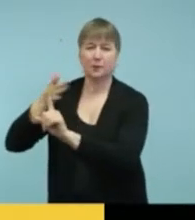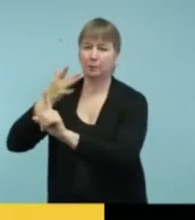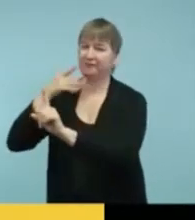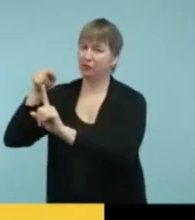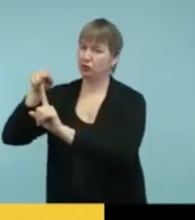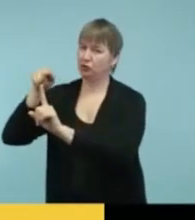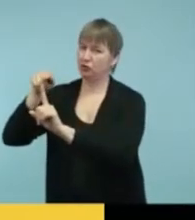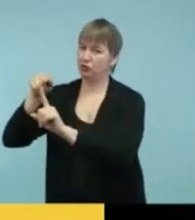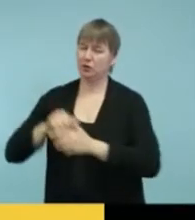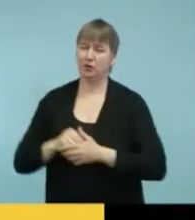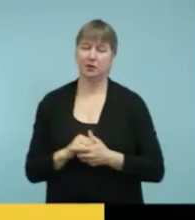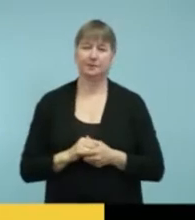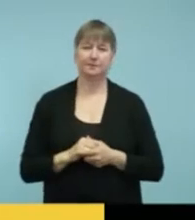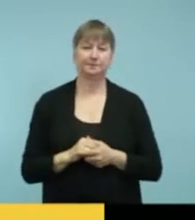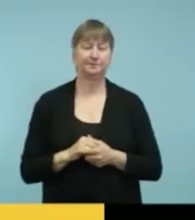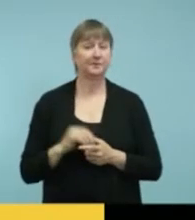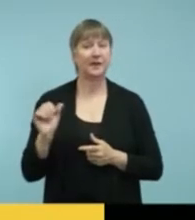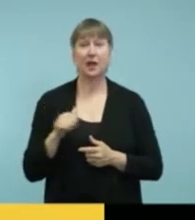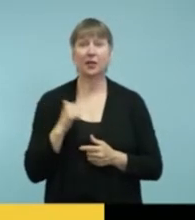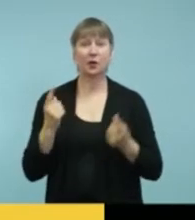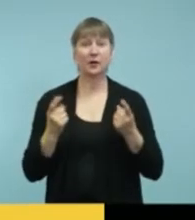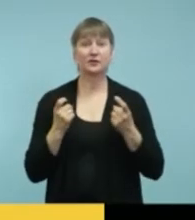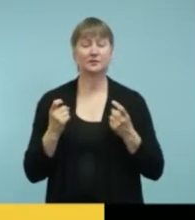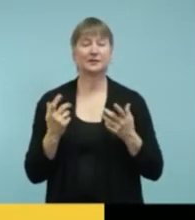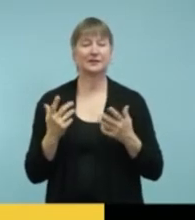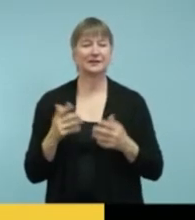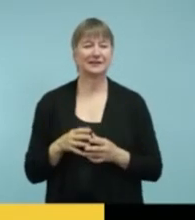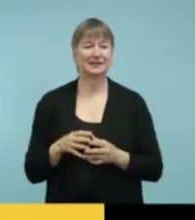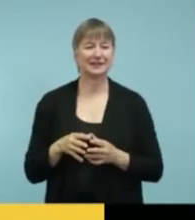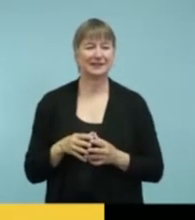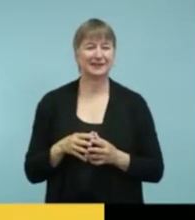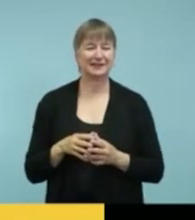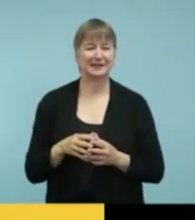All right. Any other questions? Oh, I have two questions.